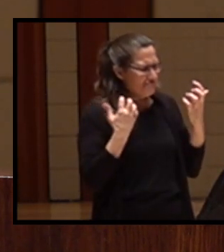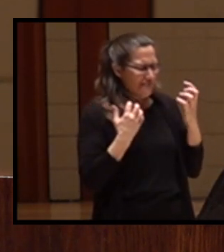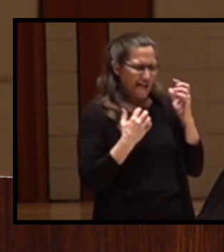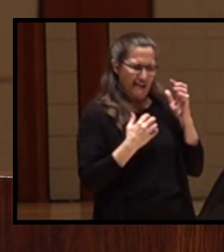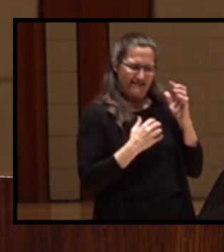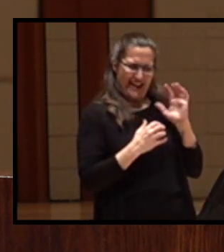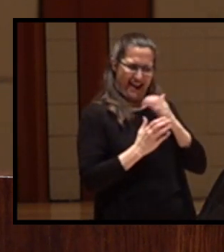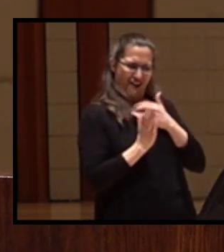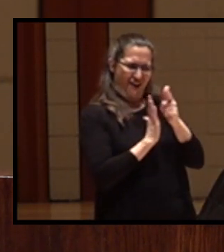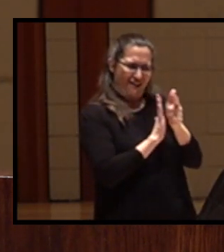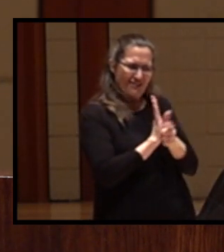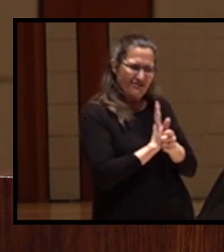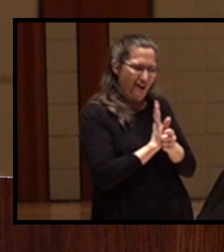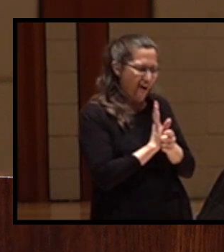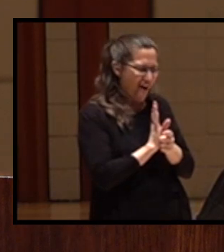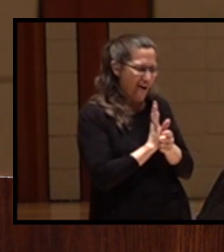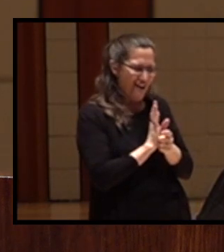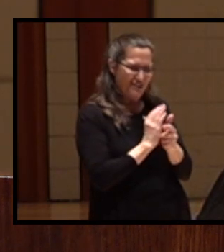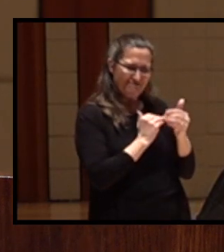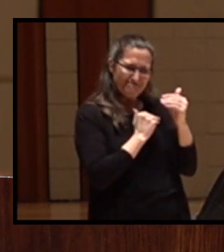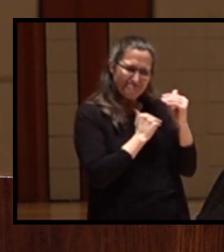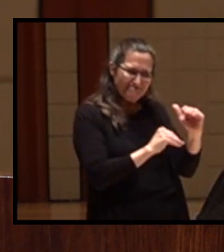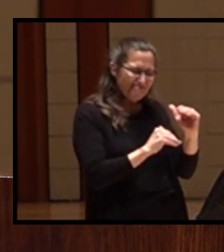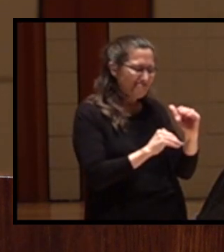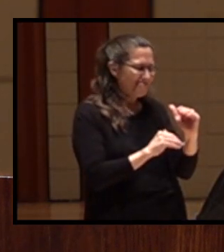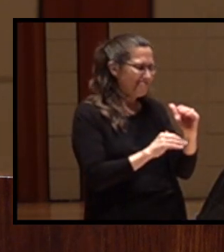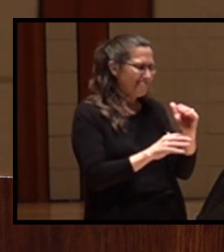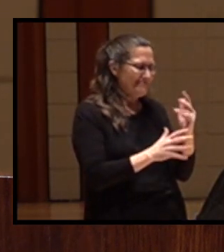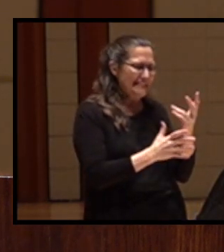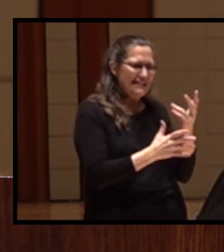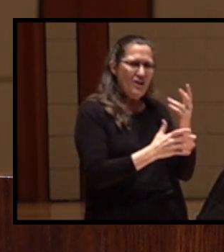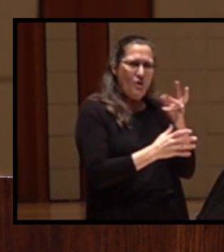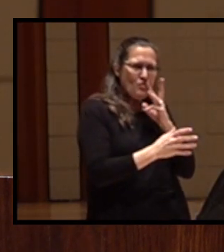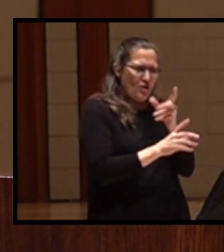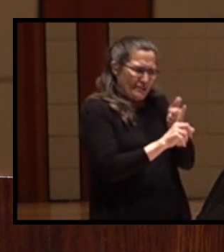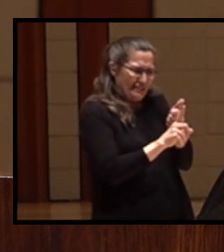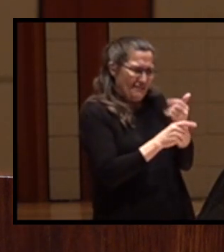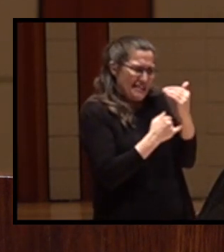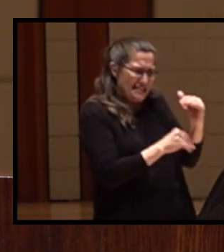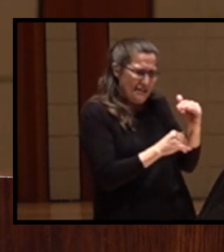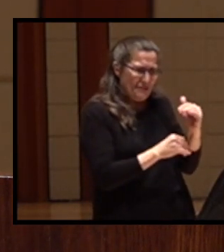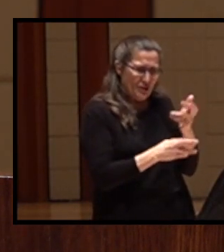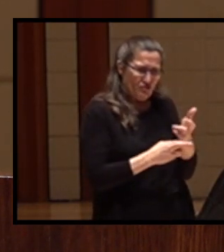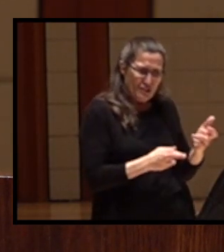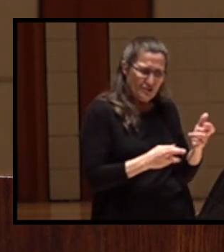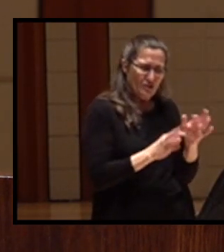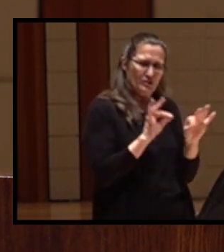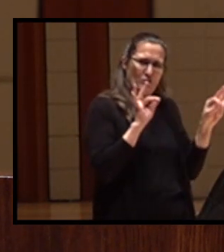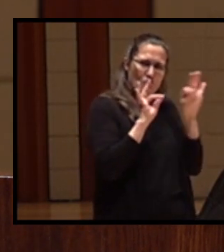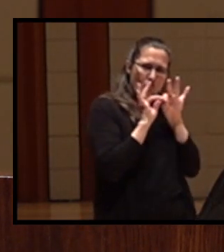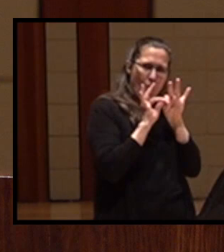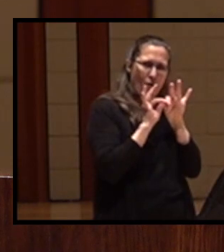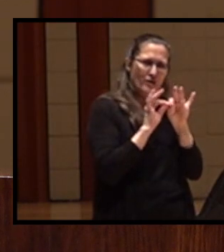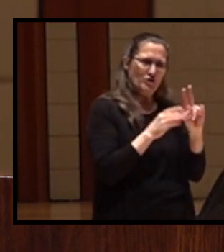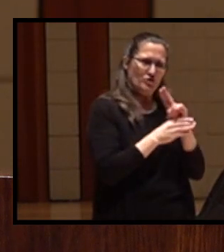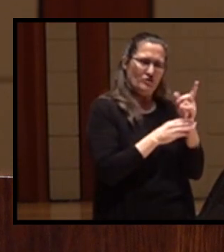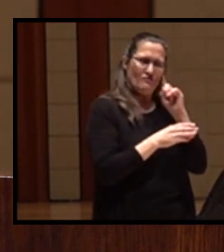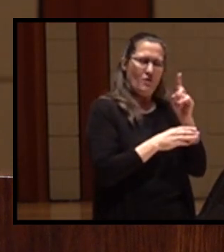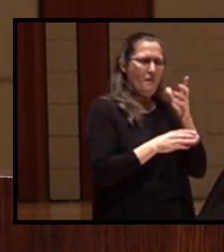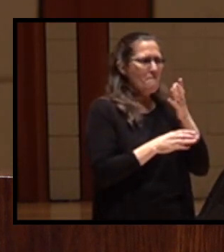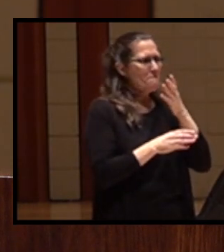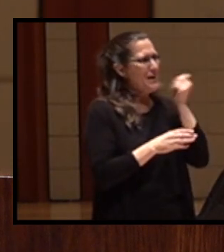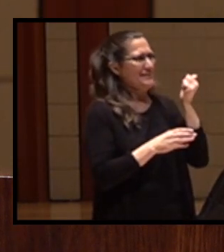sacred, limited nature of water calls for us to be our best and to use water for our highest purpose.